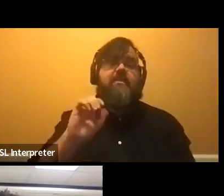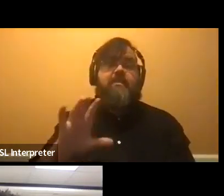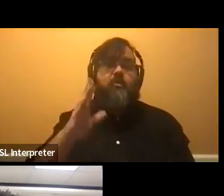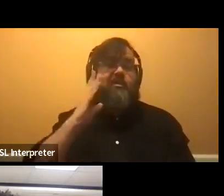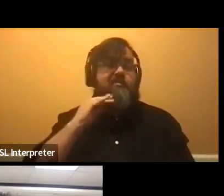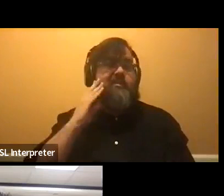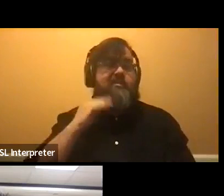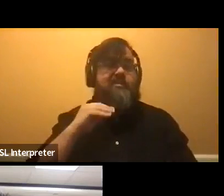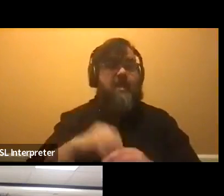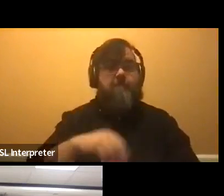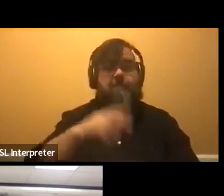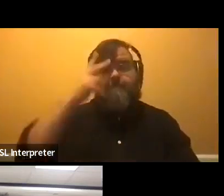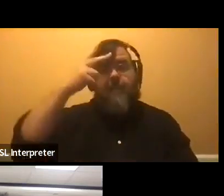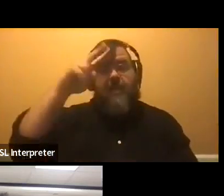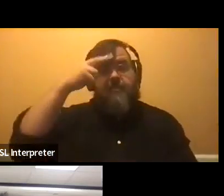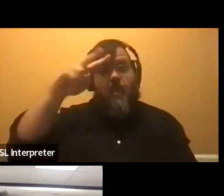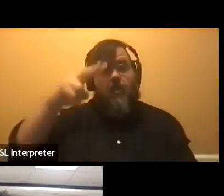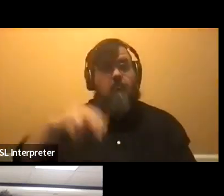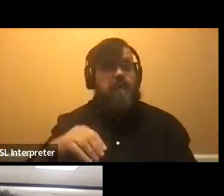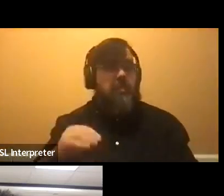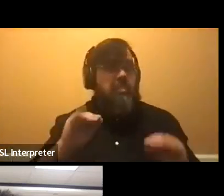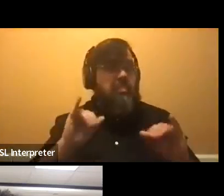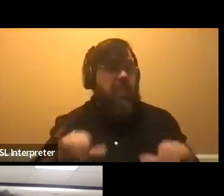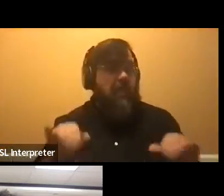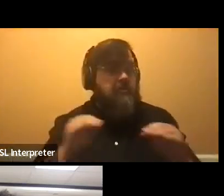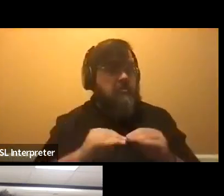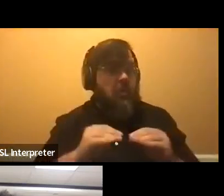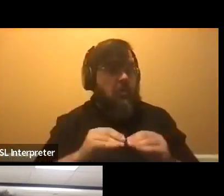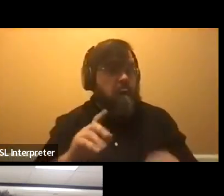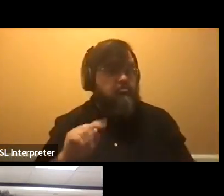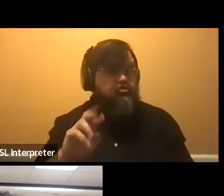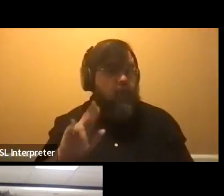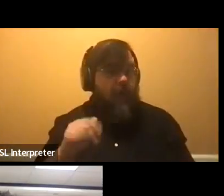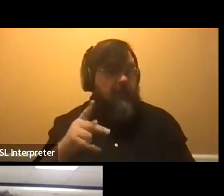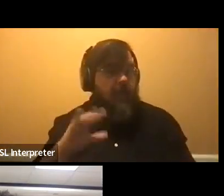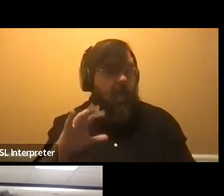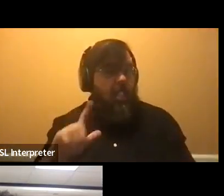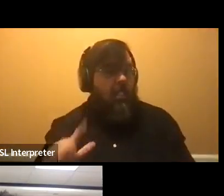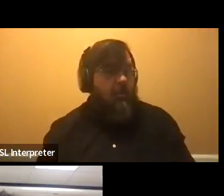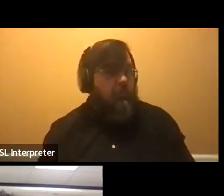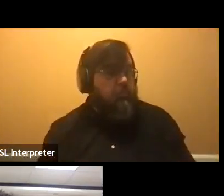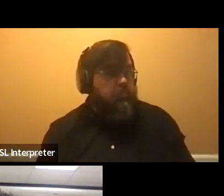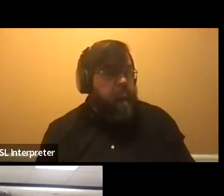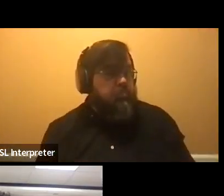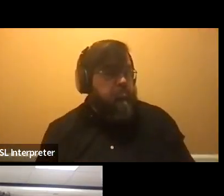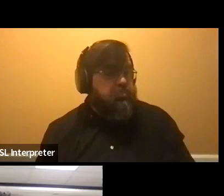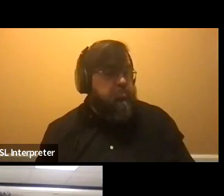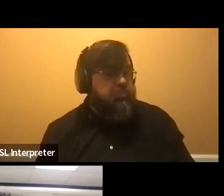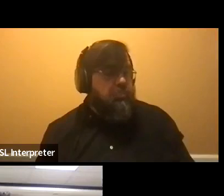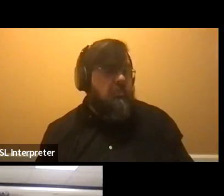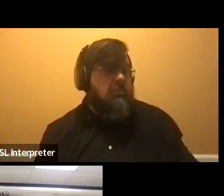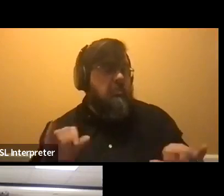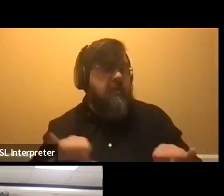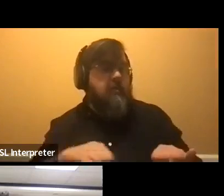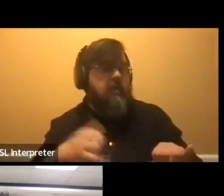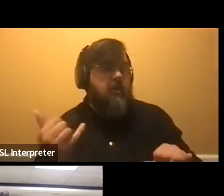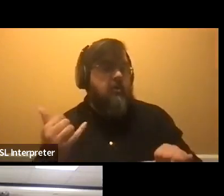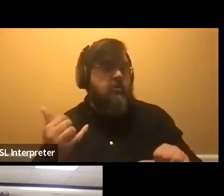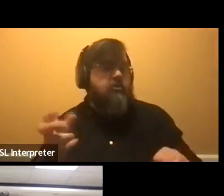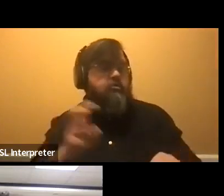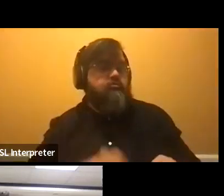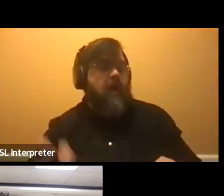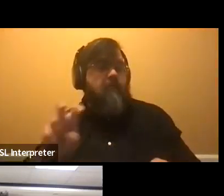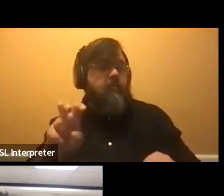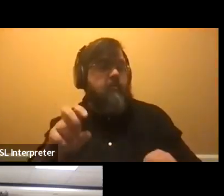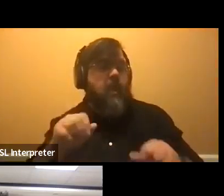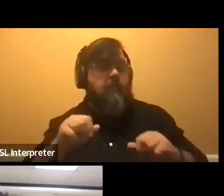So that's getting closer to tropical. Um, so that's another travel opportunity, um, and then